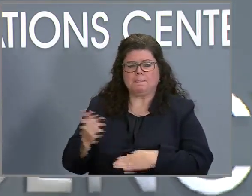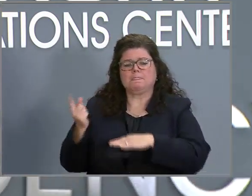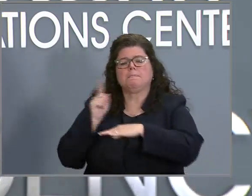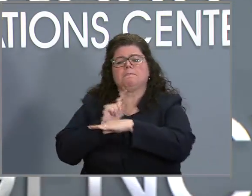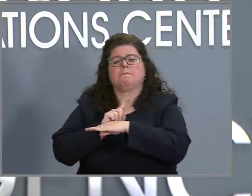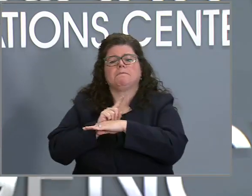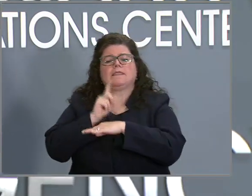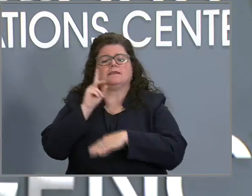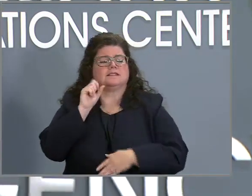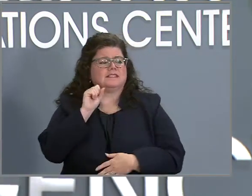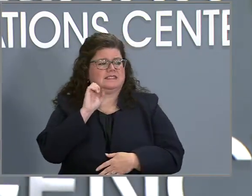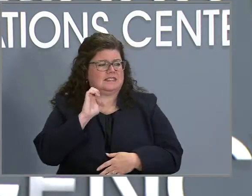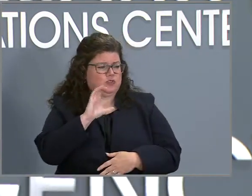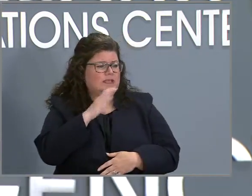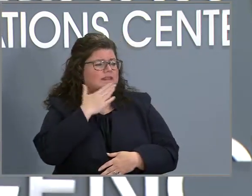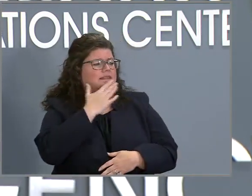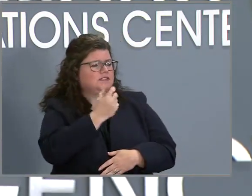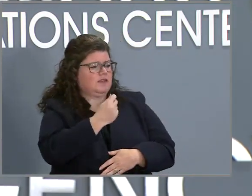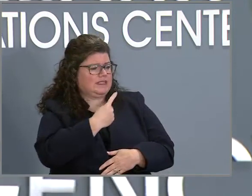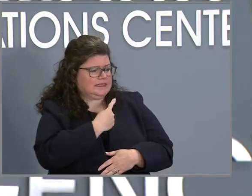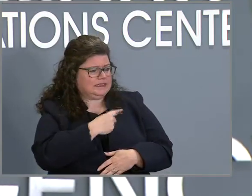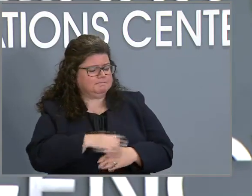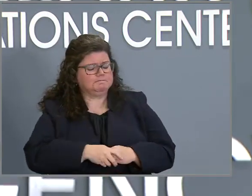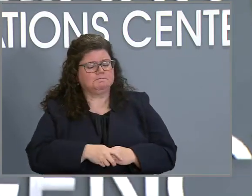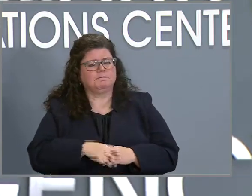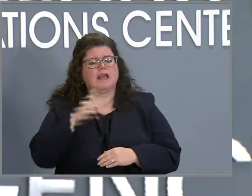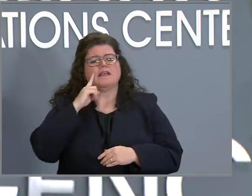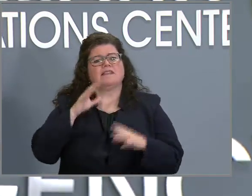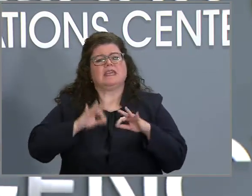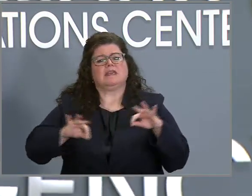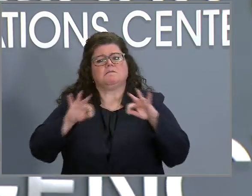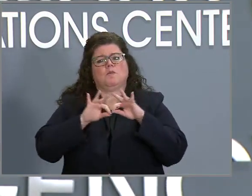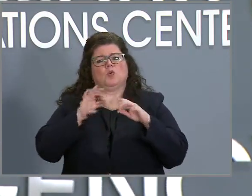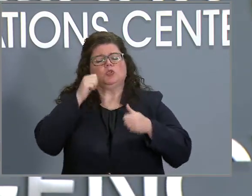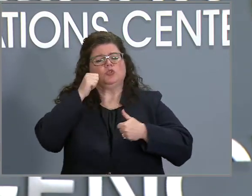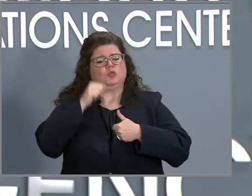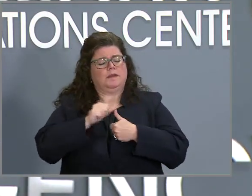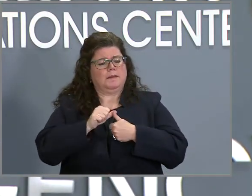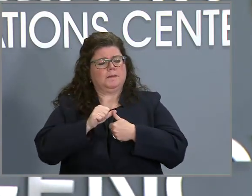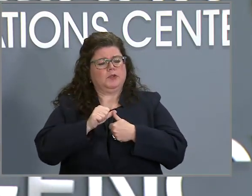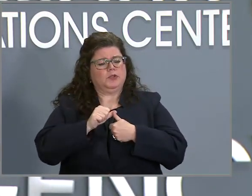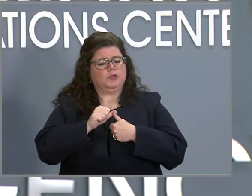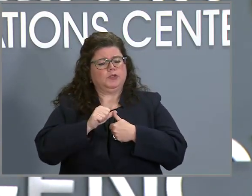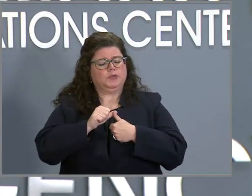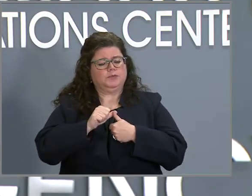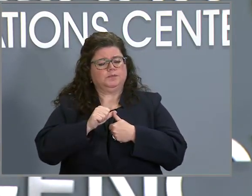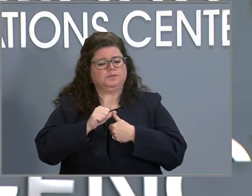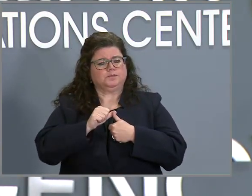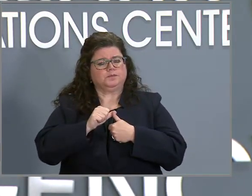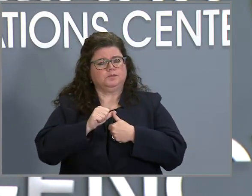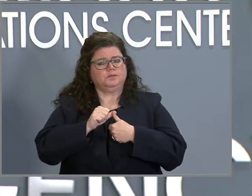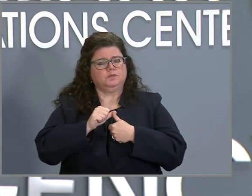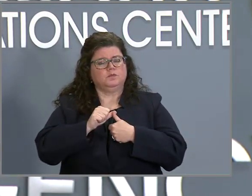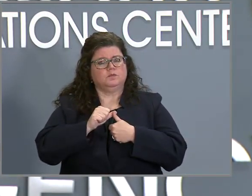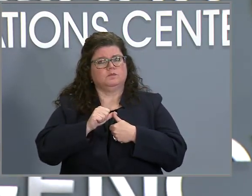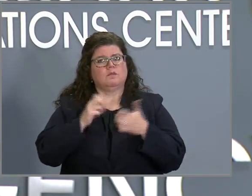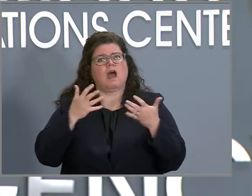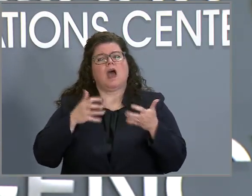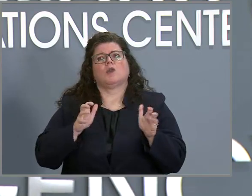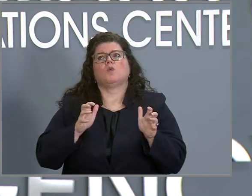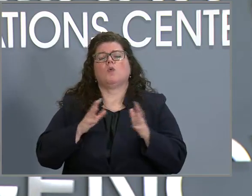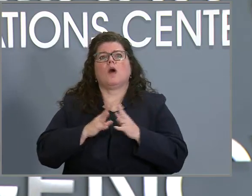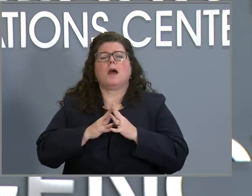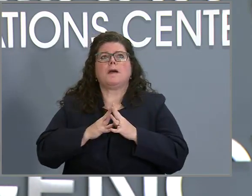You know, thanks for the, thanks for the question. I think that an important thing to remember is that, you know, I don't want to downplay